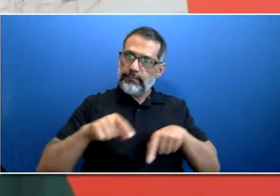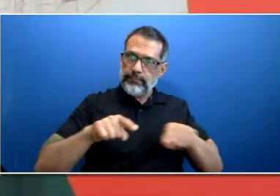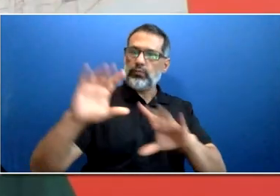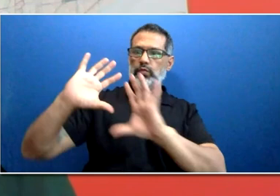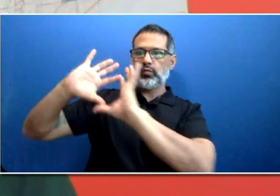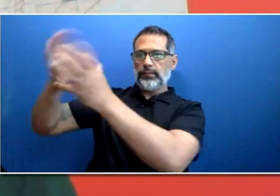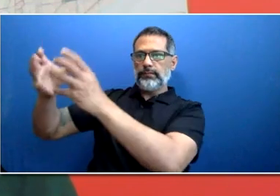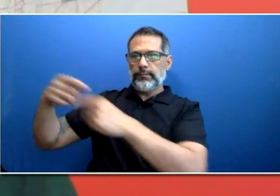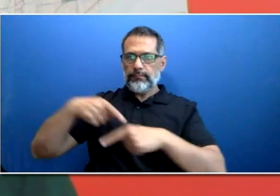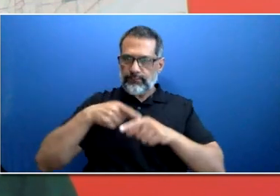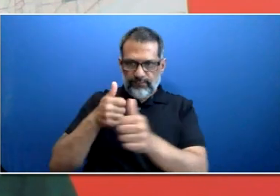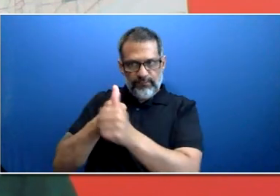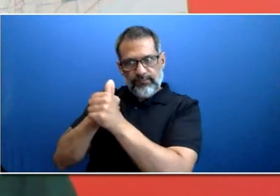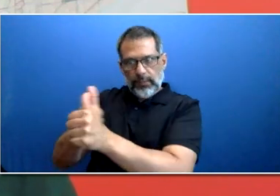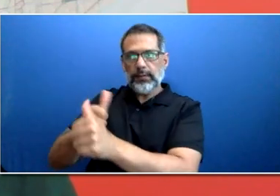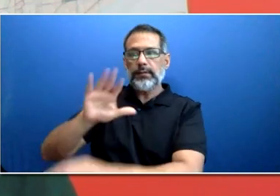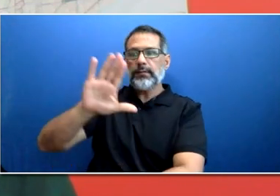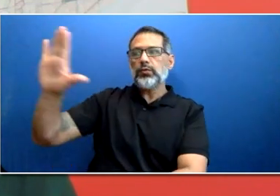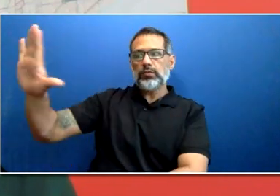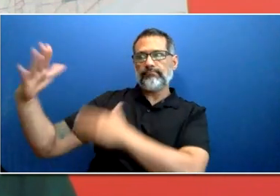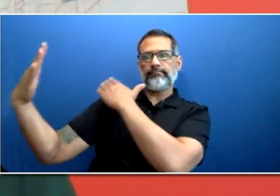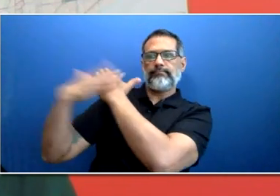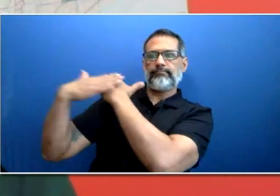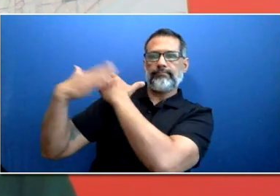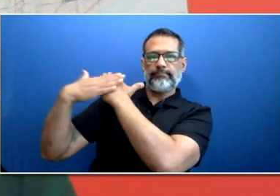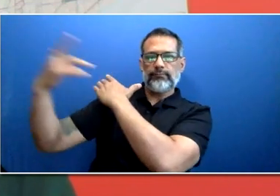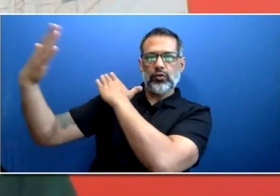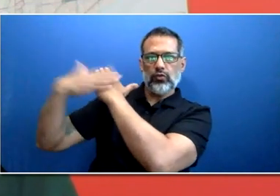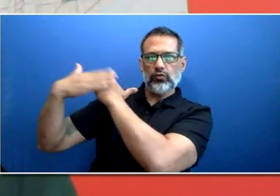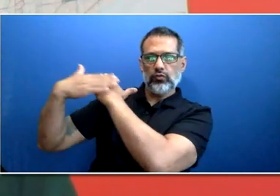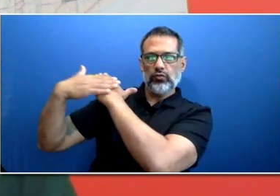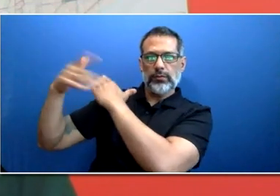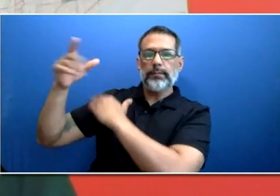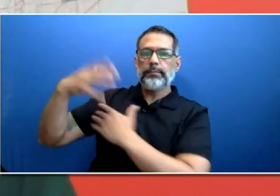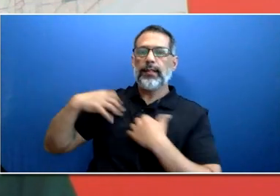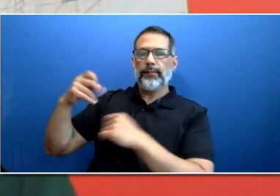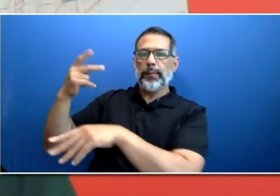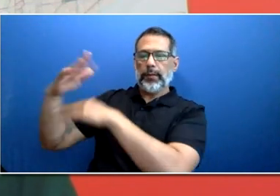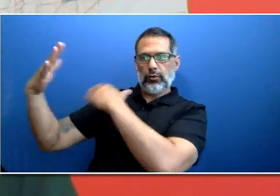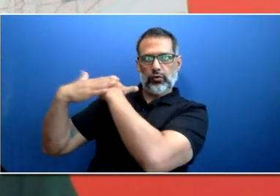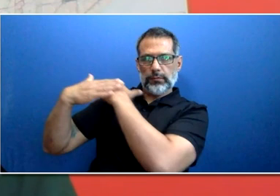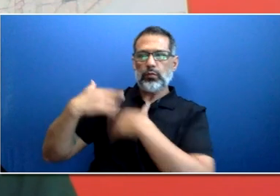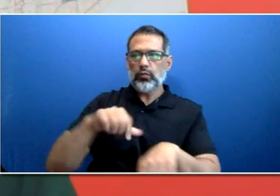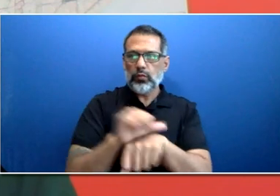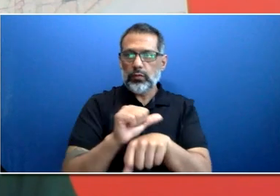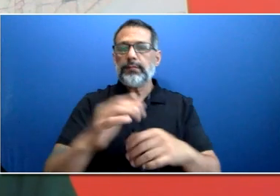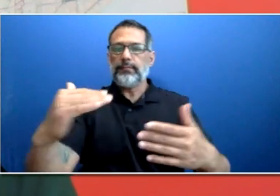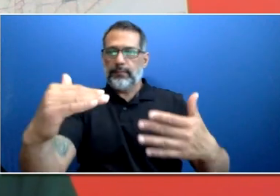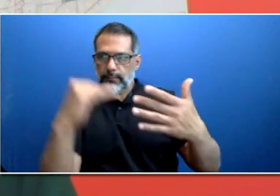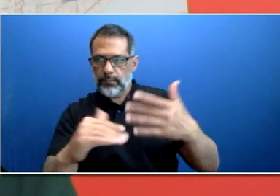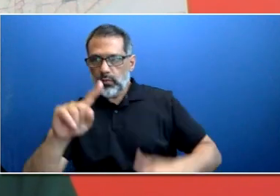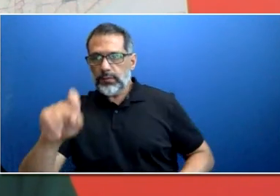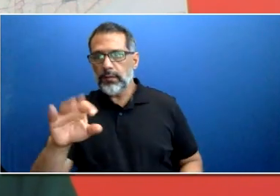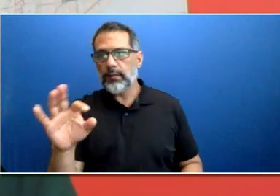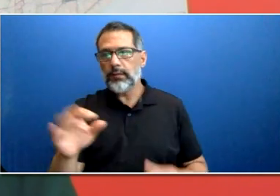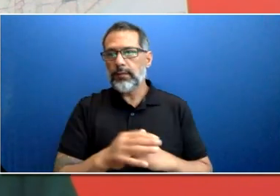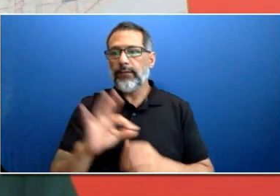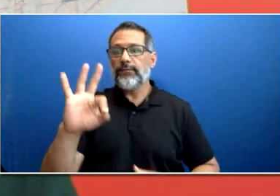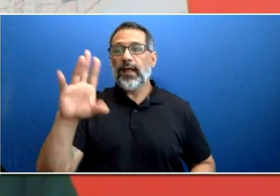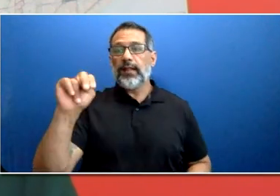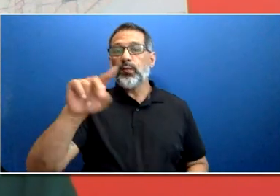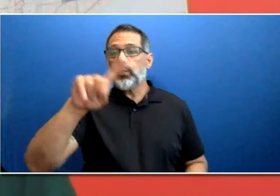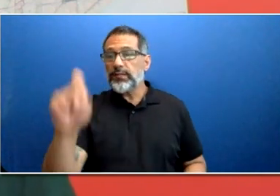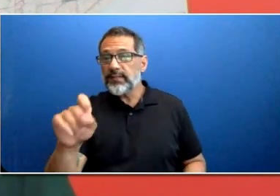All right. So, here's a kind of a fun one. How does vacation work at the TTC? When do I get vacation? How do I book it off?